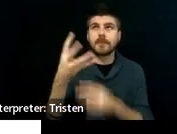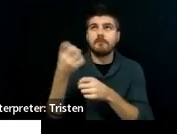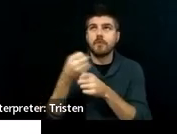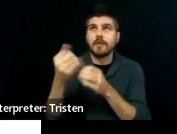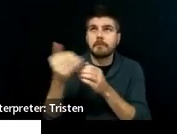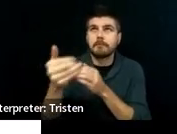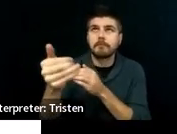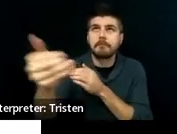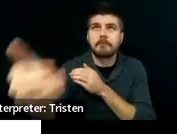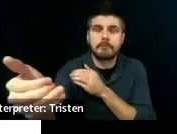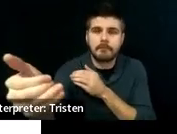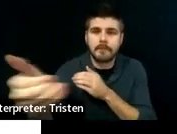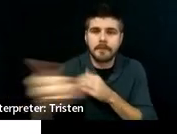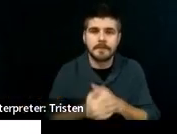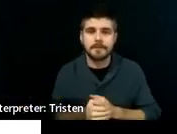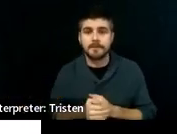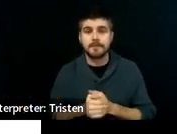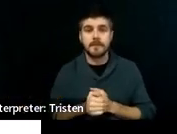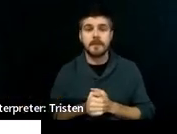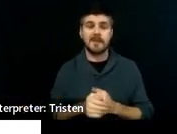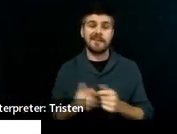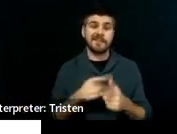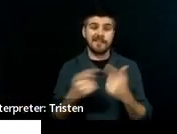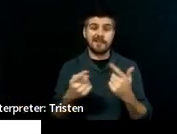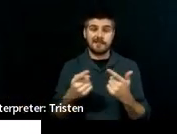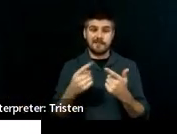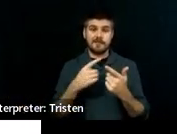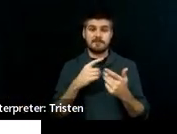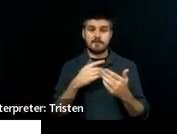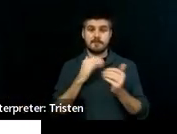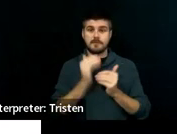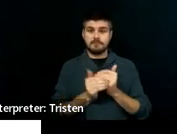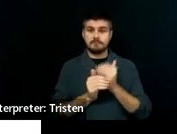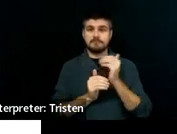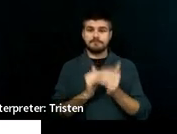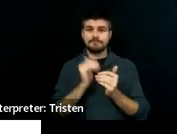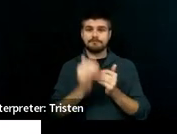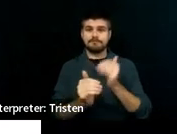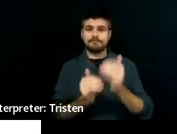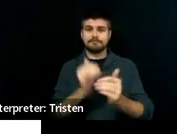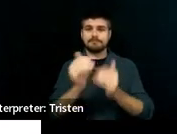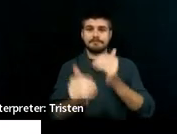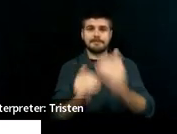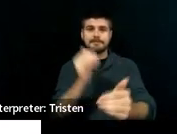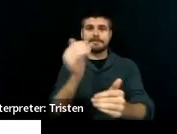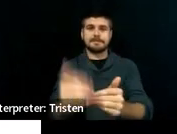then, as you progress, you can adjust that date of graduation if it's needed.